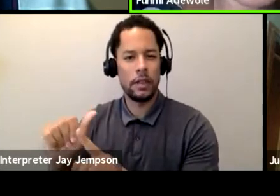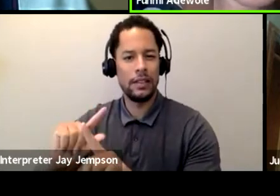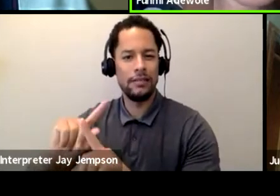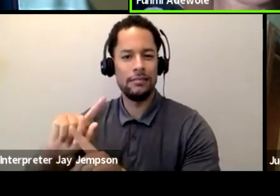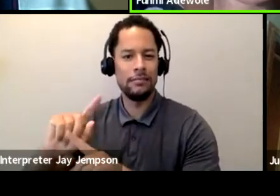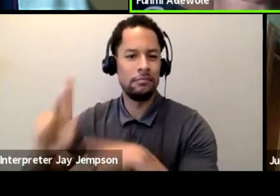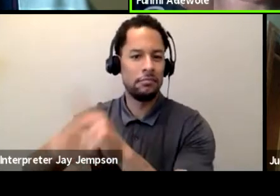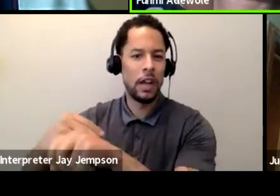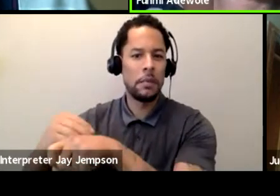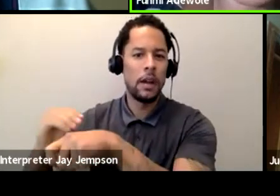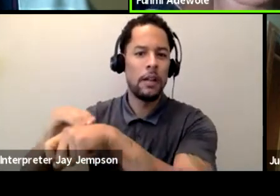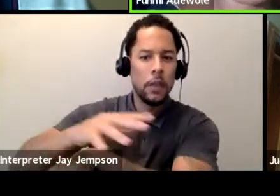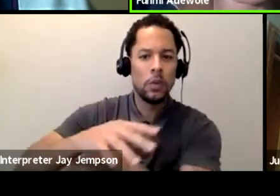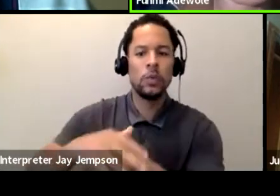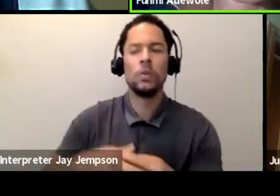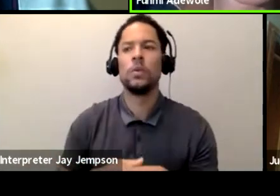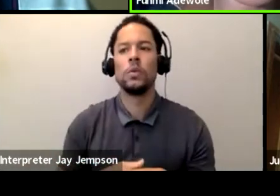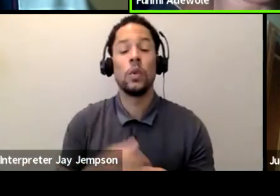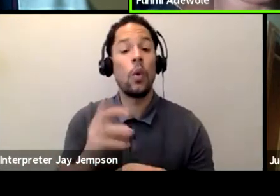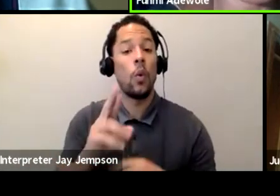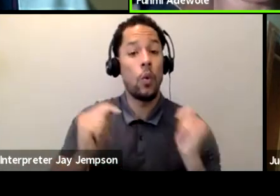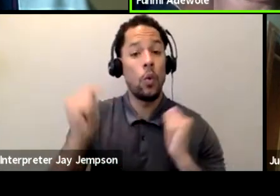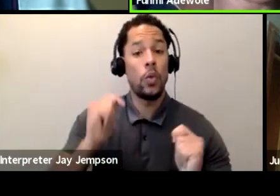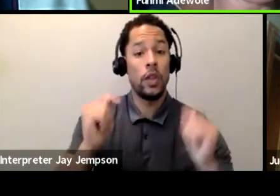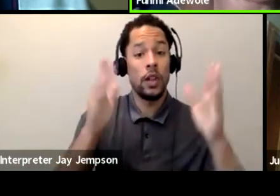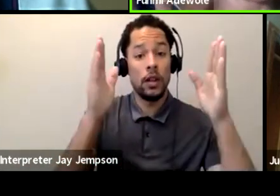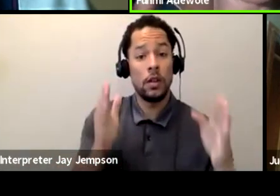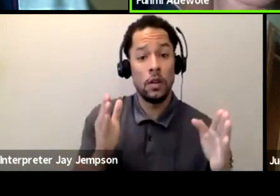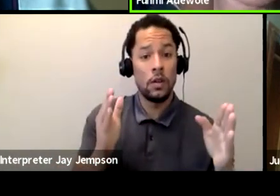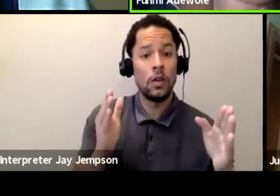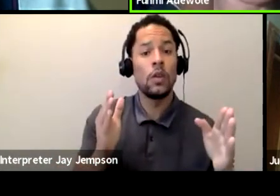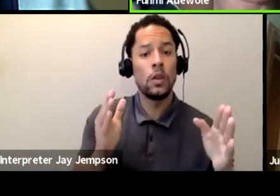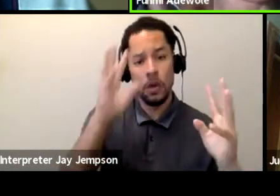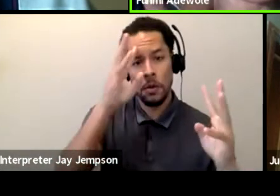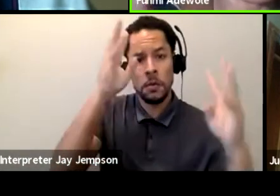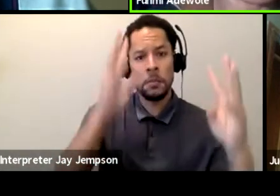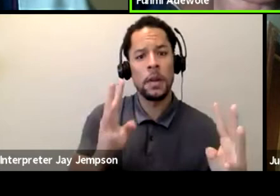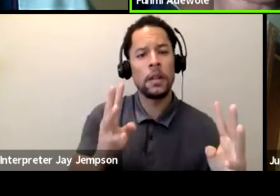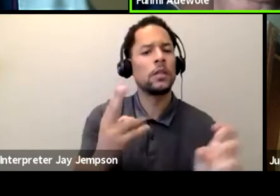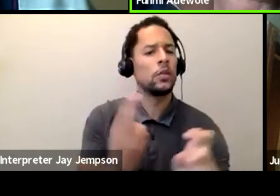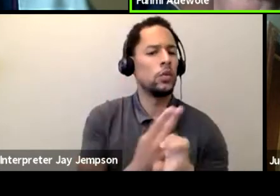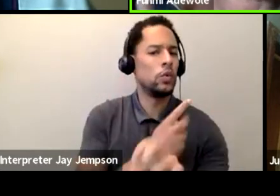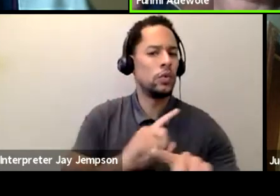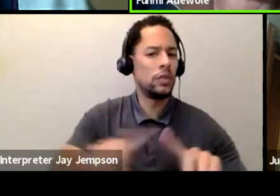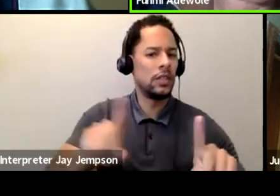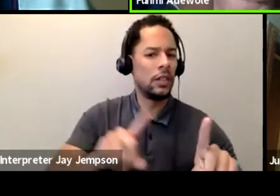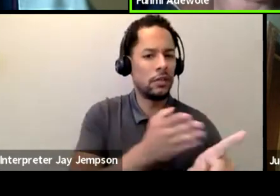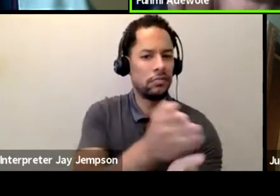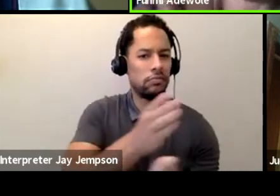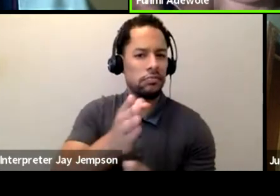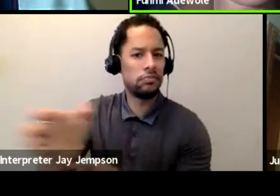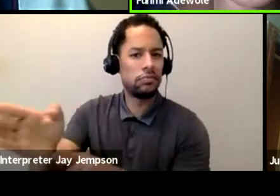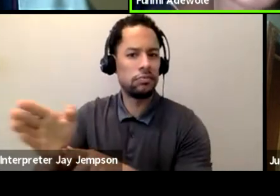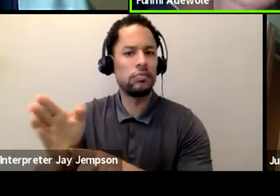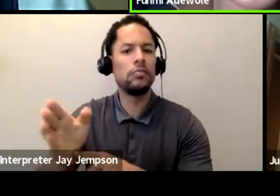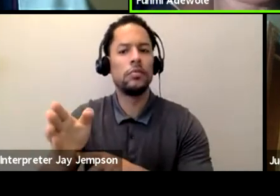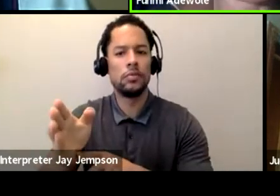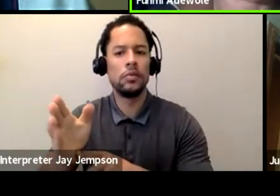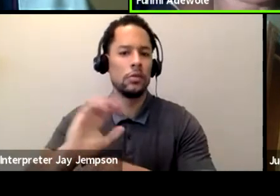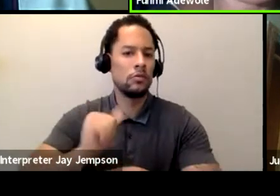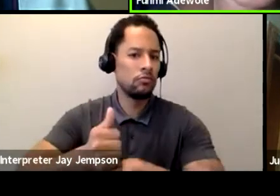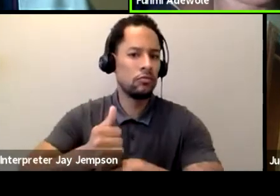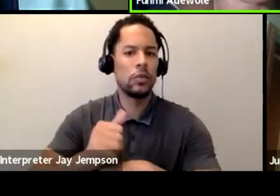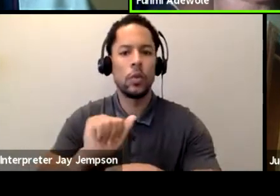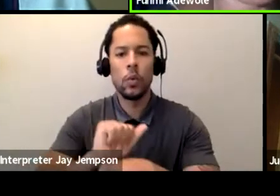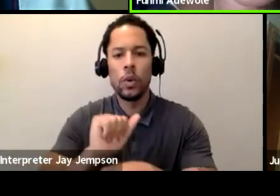stage or theatre makers who mix different genres to create their work. And people sometimes call them interdisciplinary